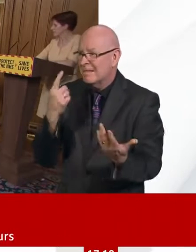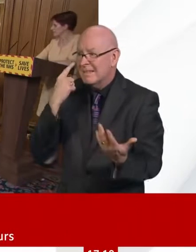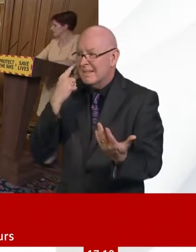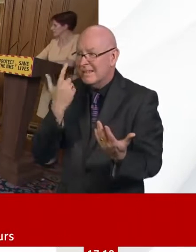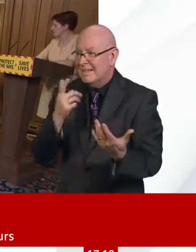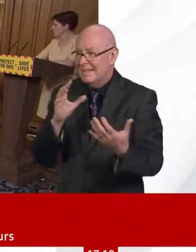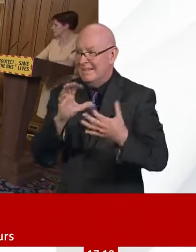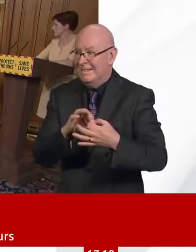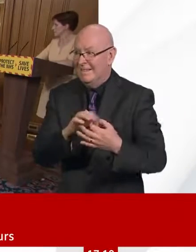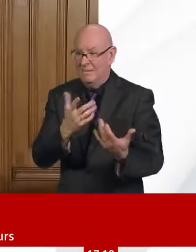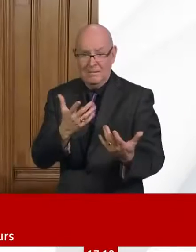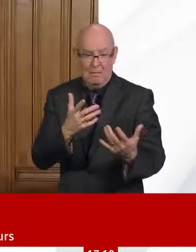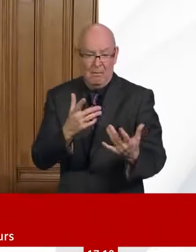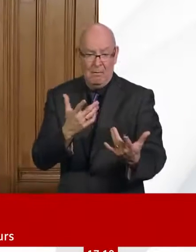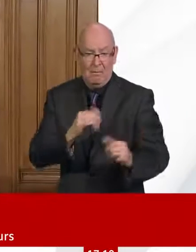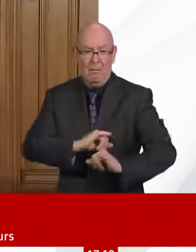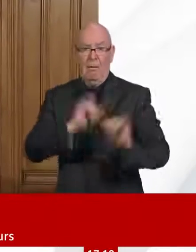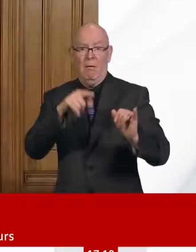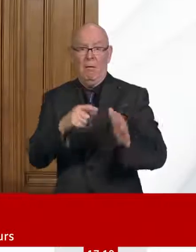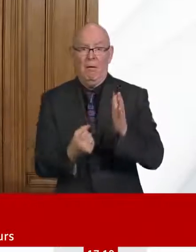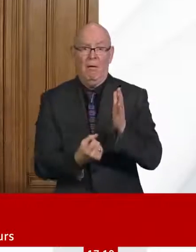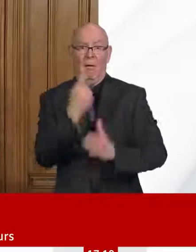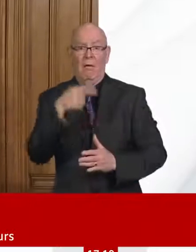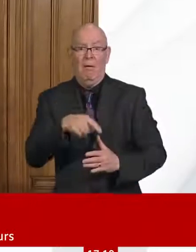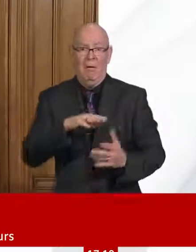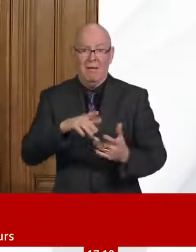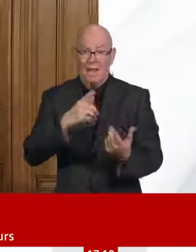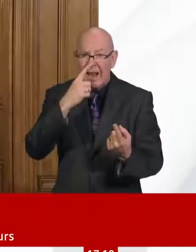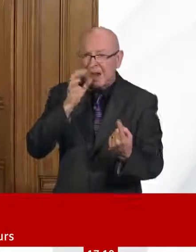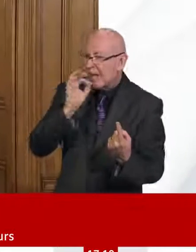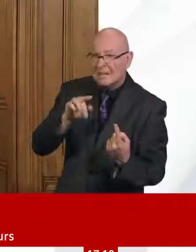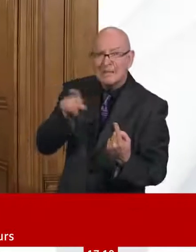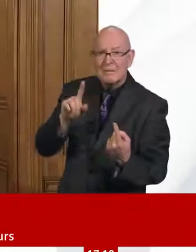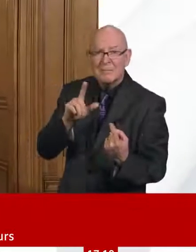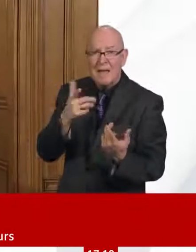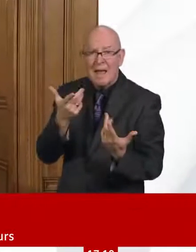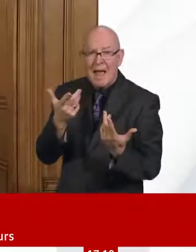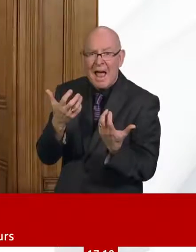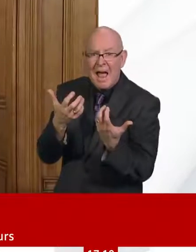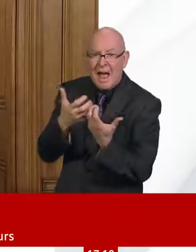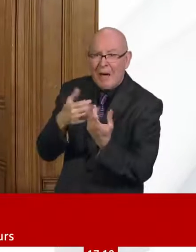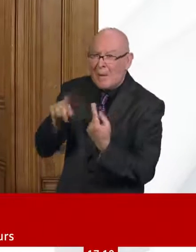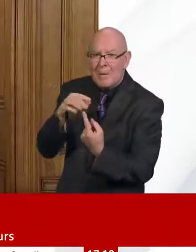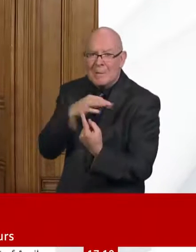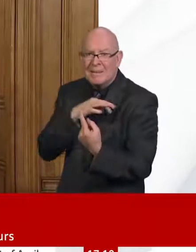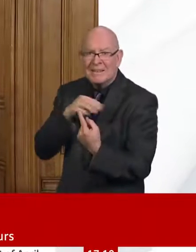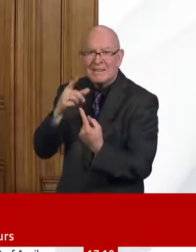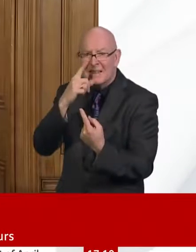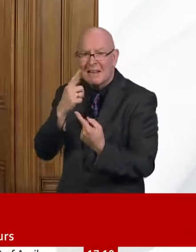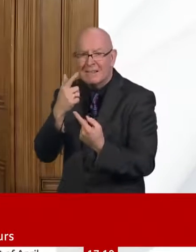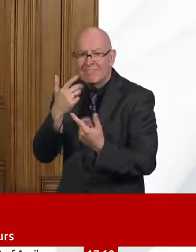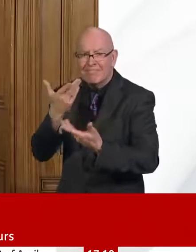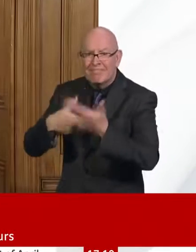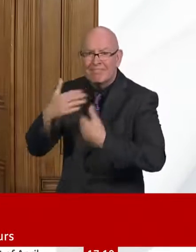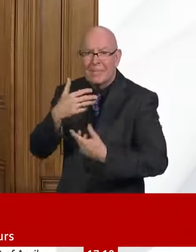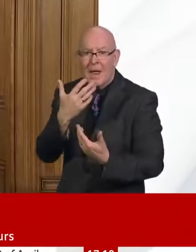Thank you, Laura. Look, I also, when I see these numbers, deeply troubled. And as I've, I think, consistently said